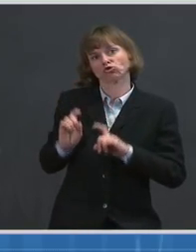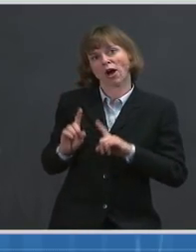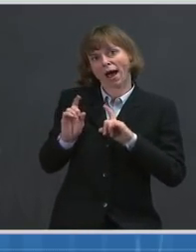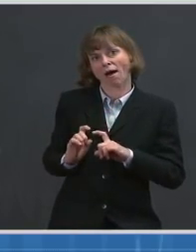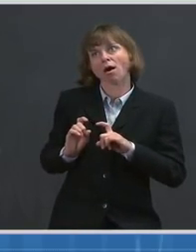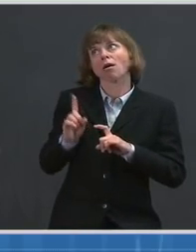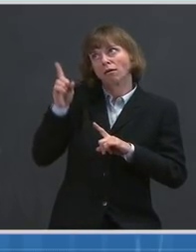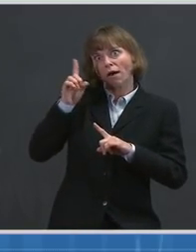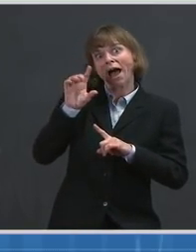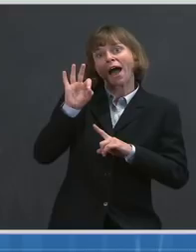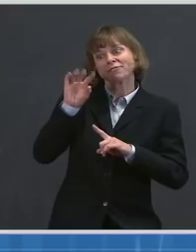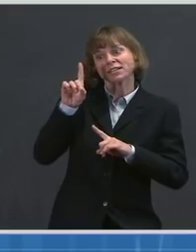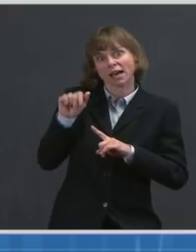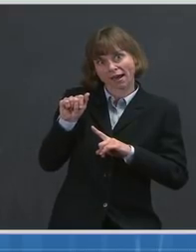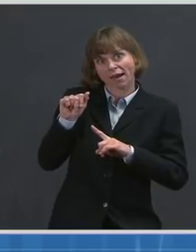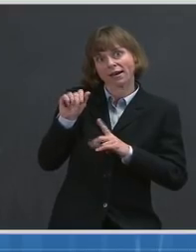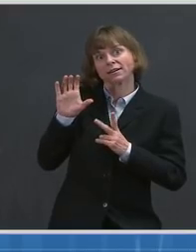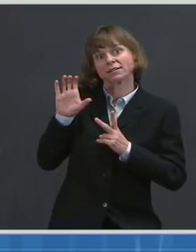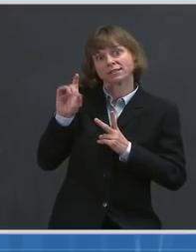and CDC.